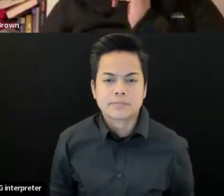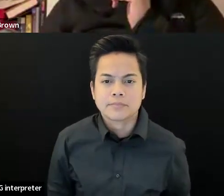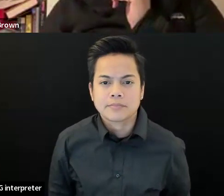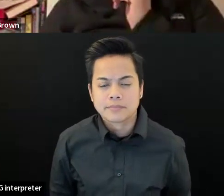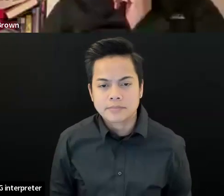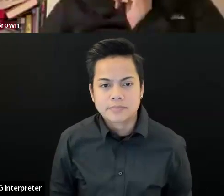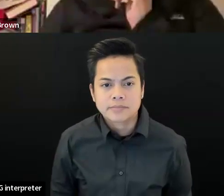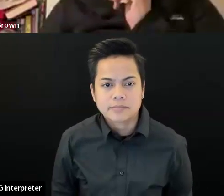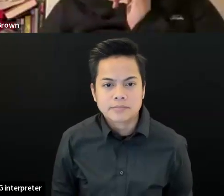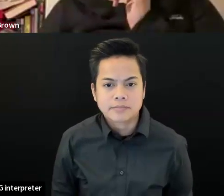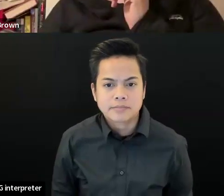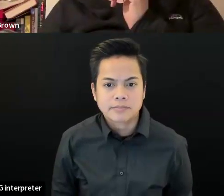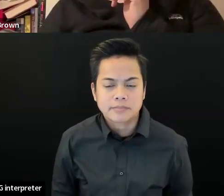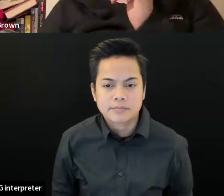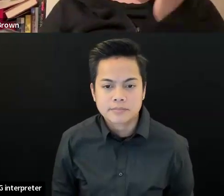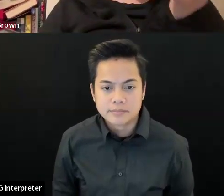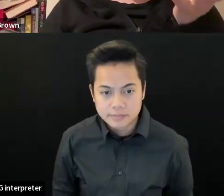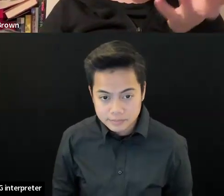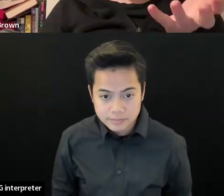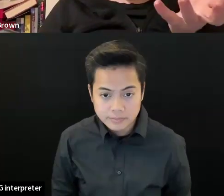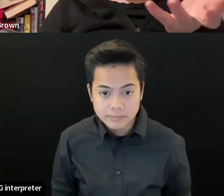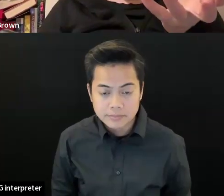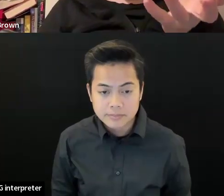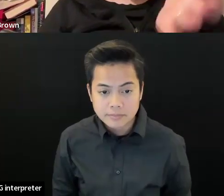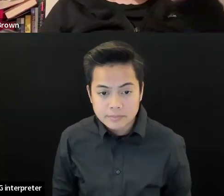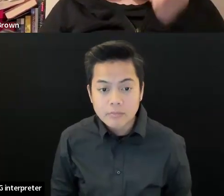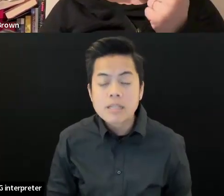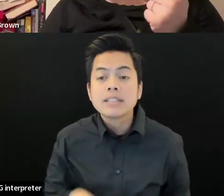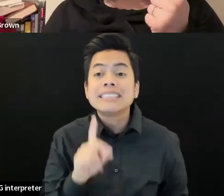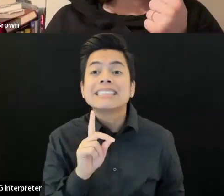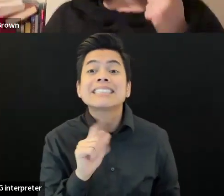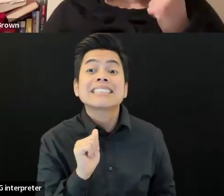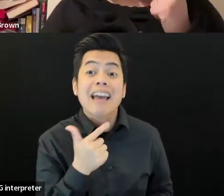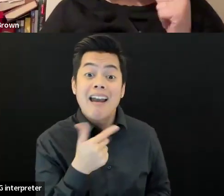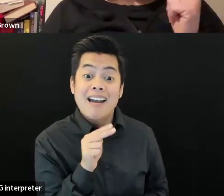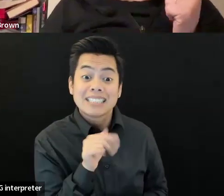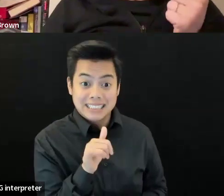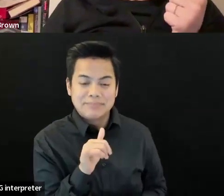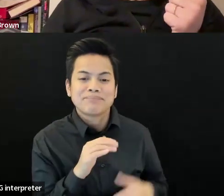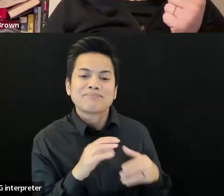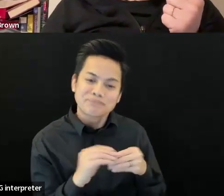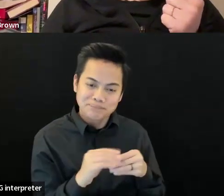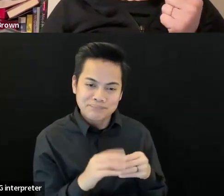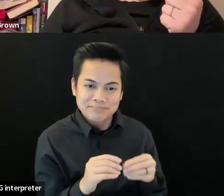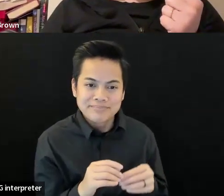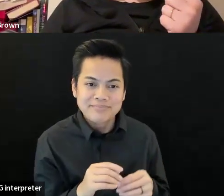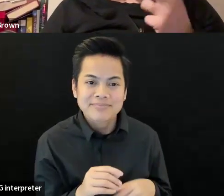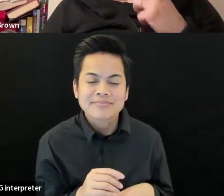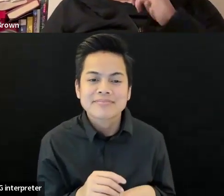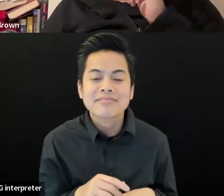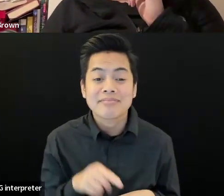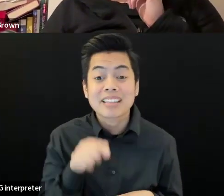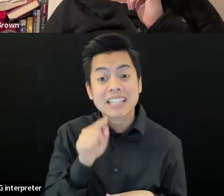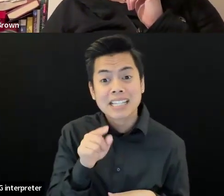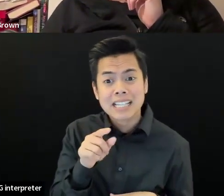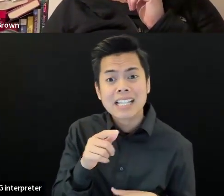Okay. So we had a question in the chat and here's the answer. So, um, what's